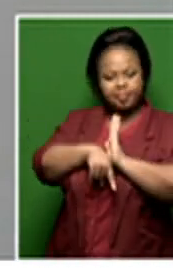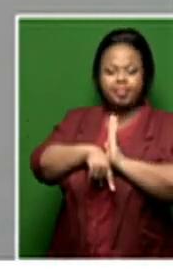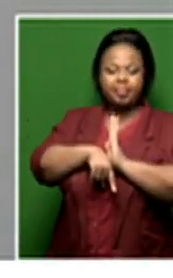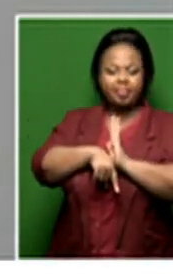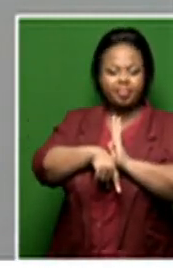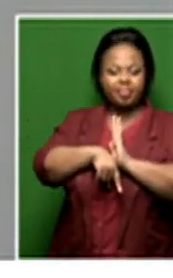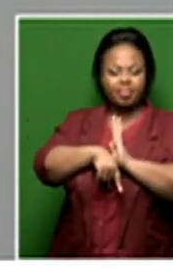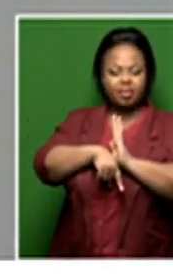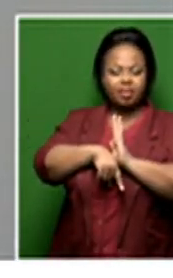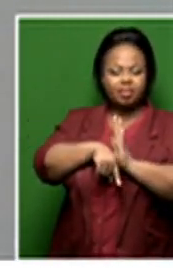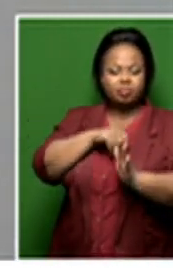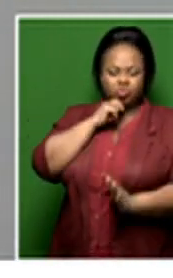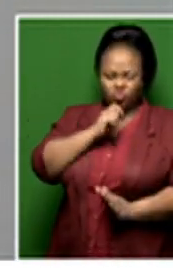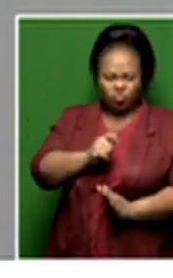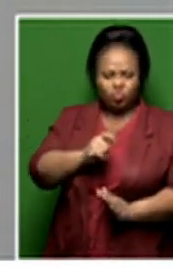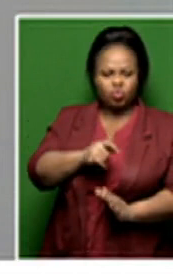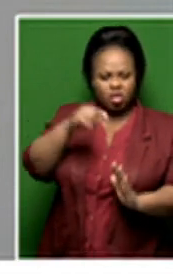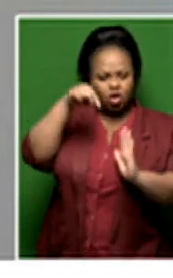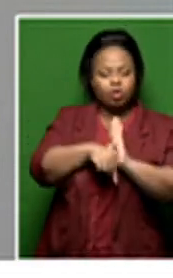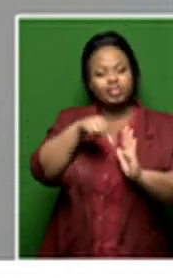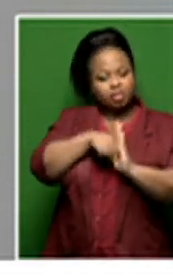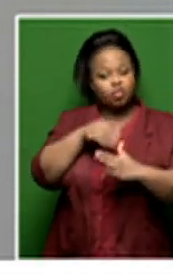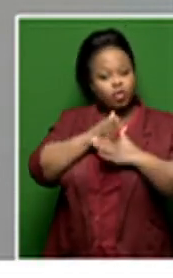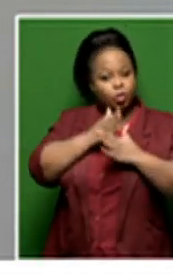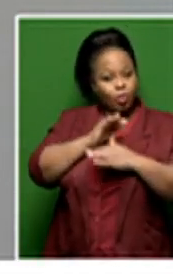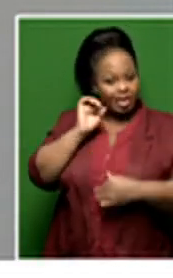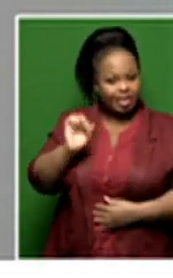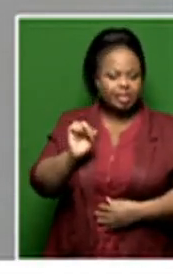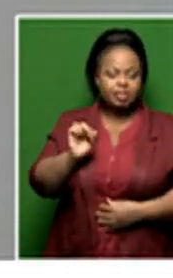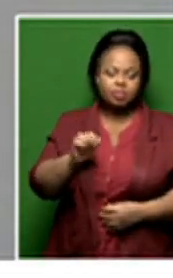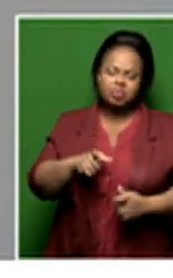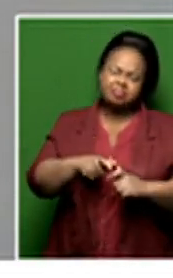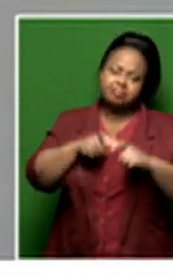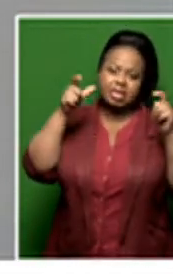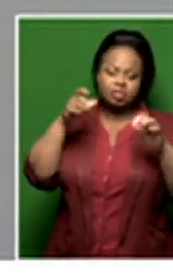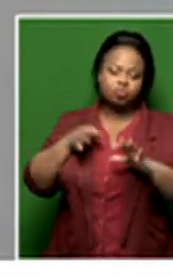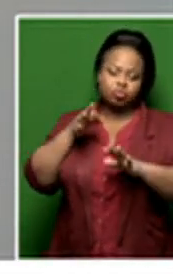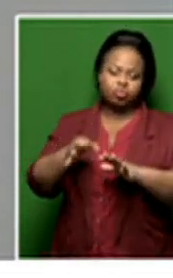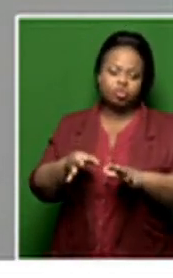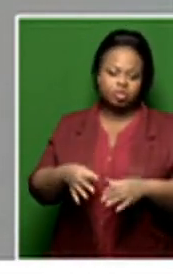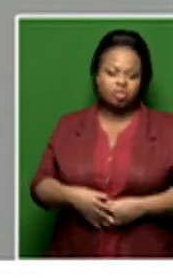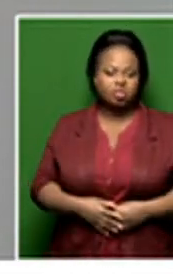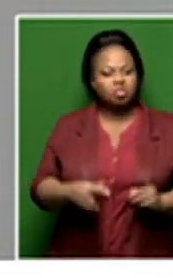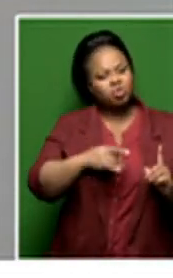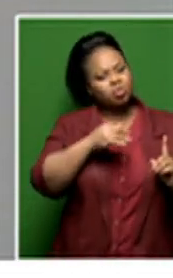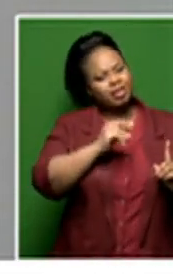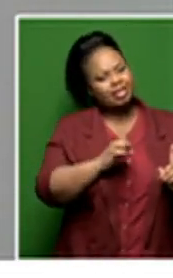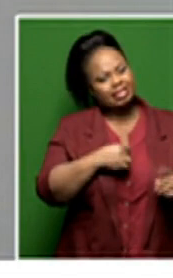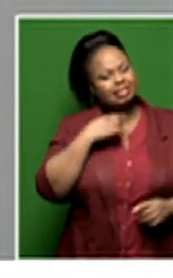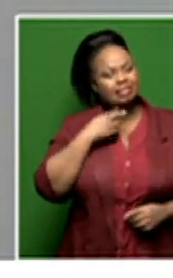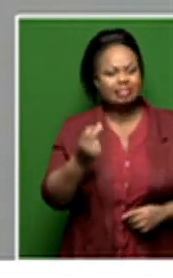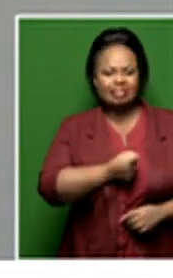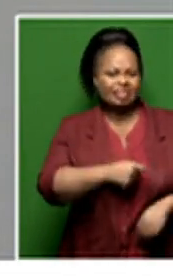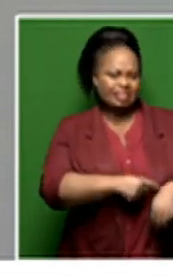the content of his works is the biggest contribution. Mr. Kuopeng, unfortunately, we